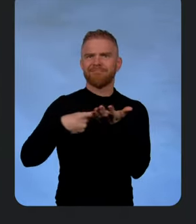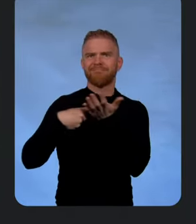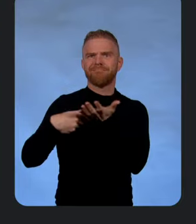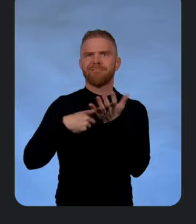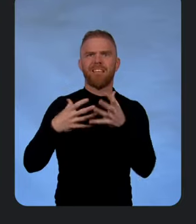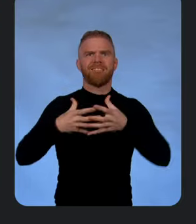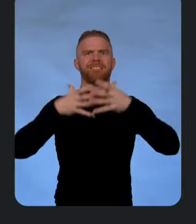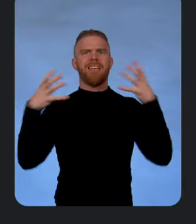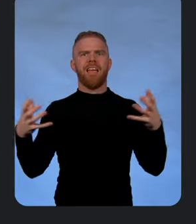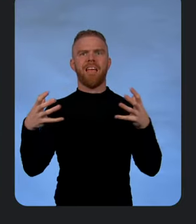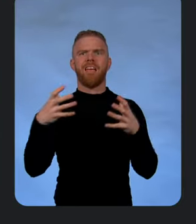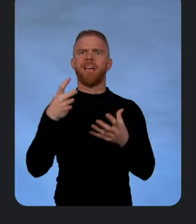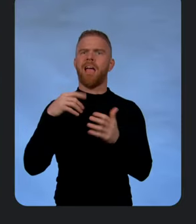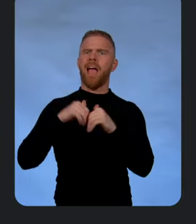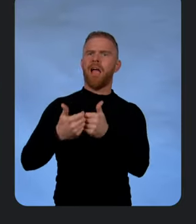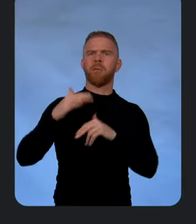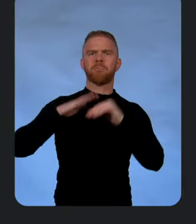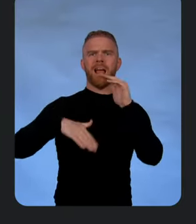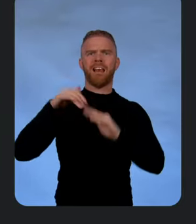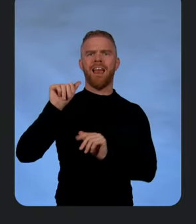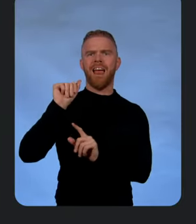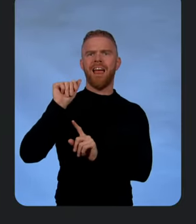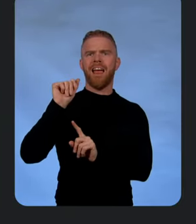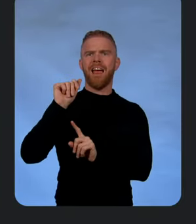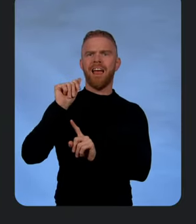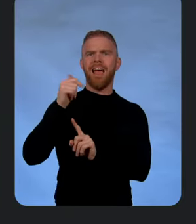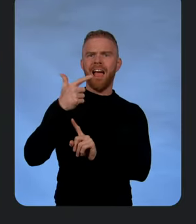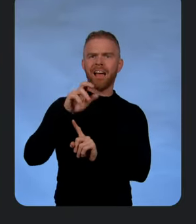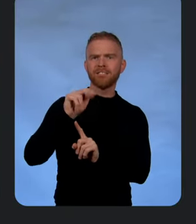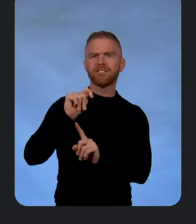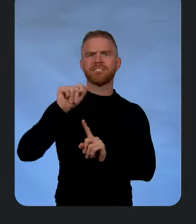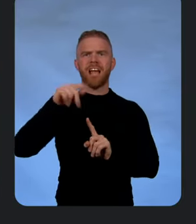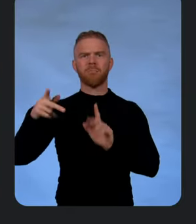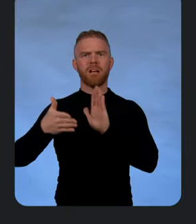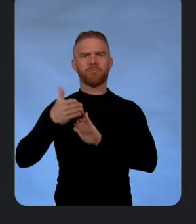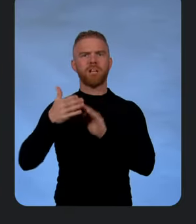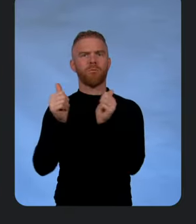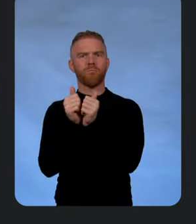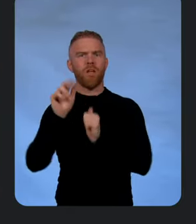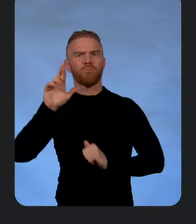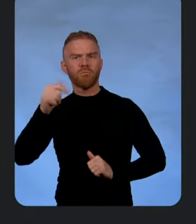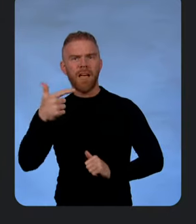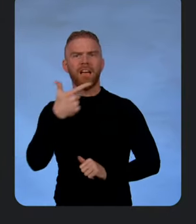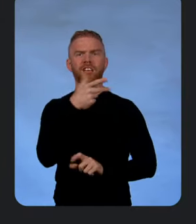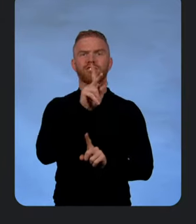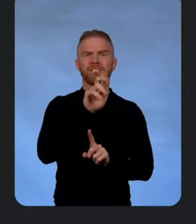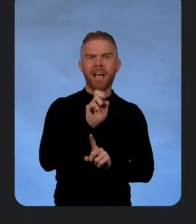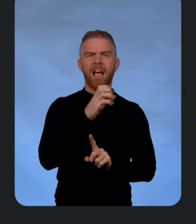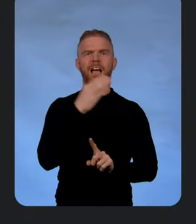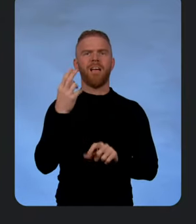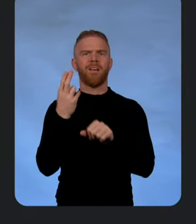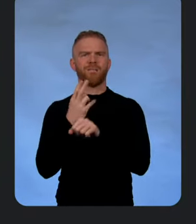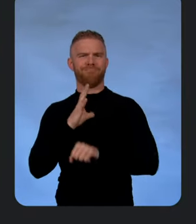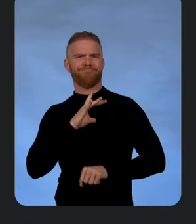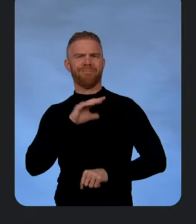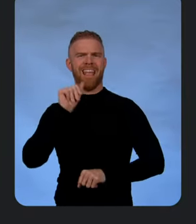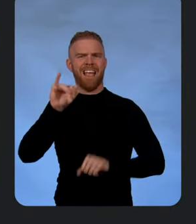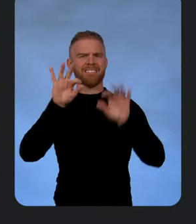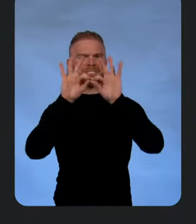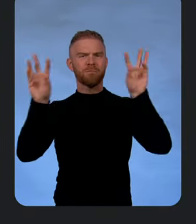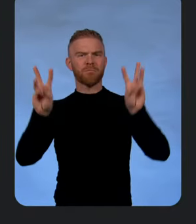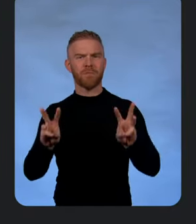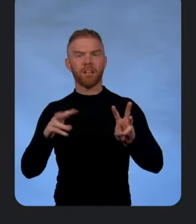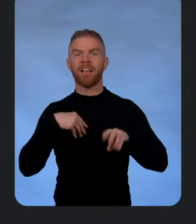agents and apps with RAG and LLMs. We got our app running in GKE and we used some cool AI frameworks. So we are working to give you the most